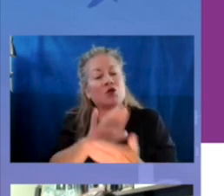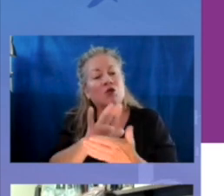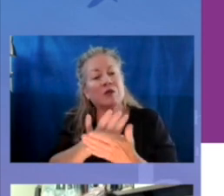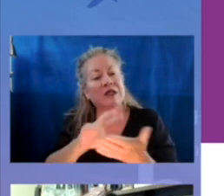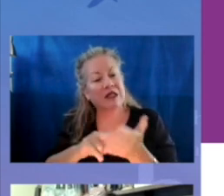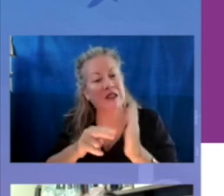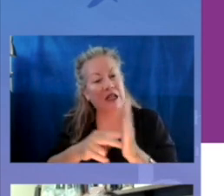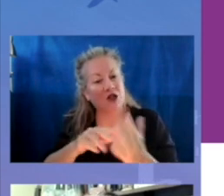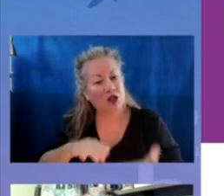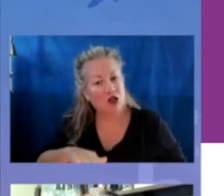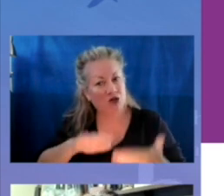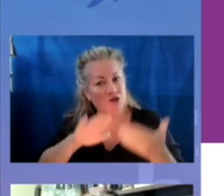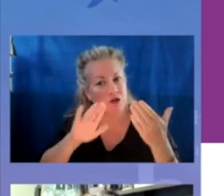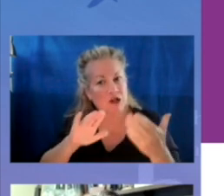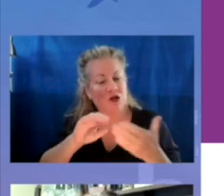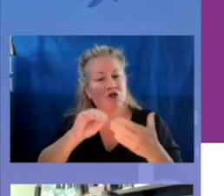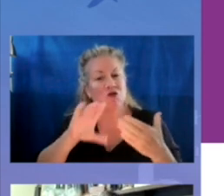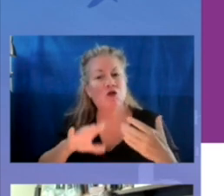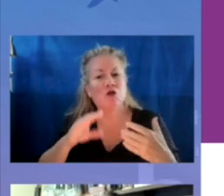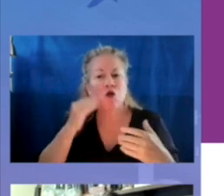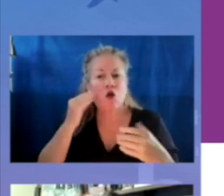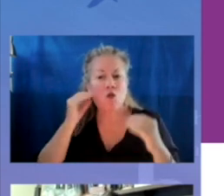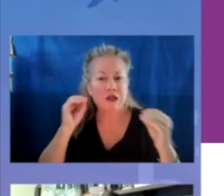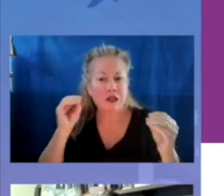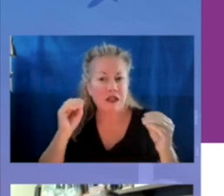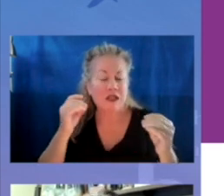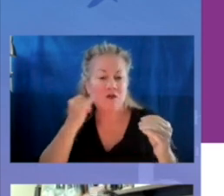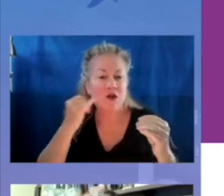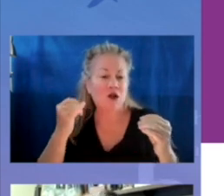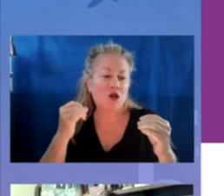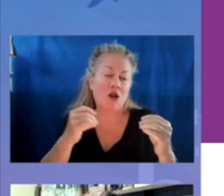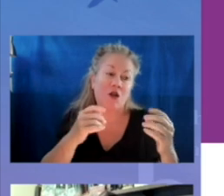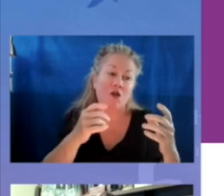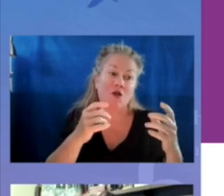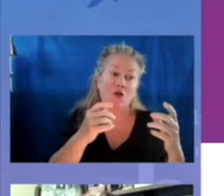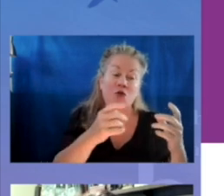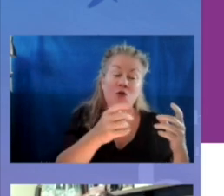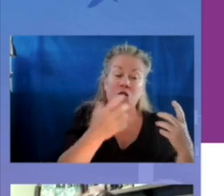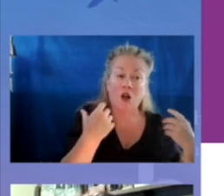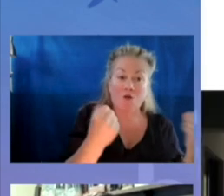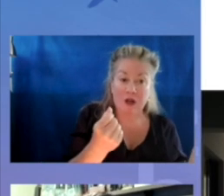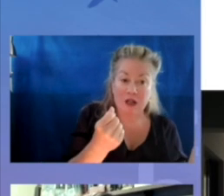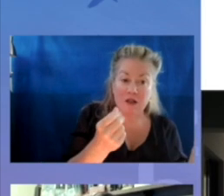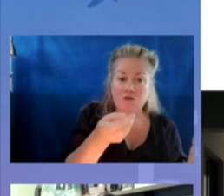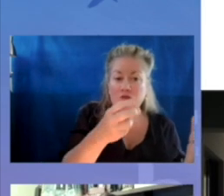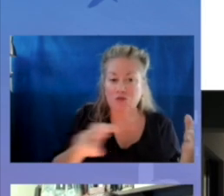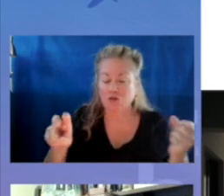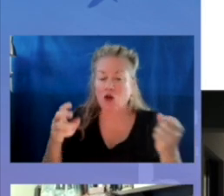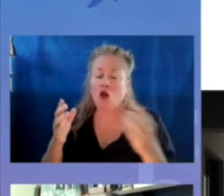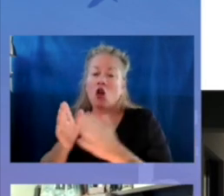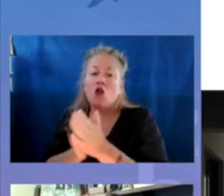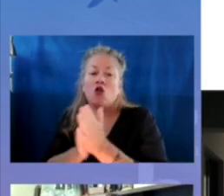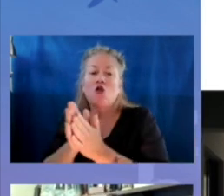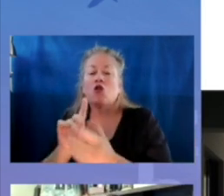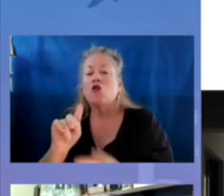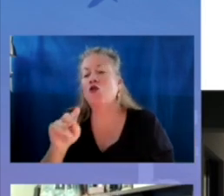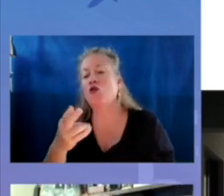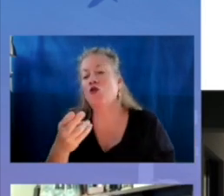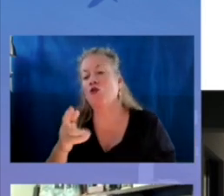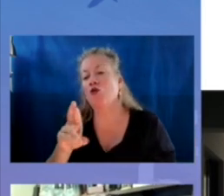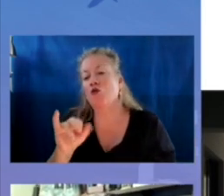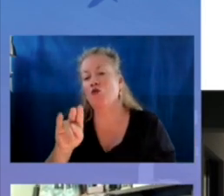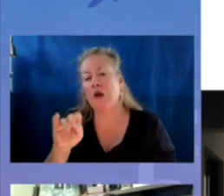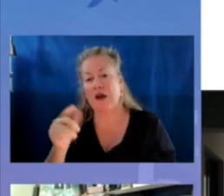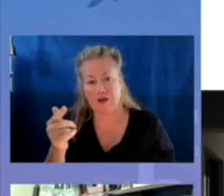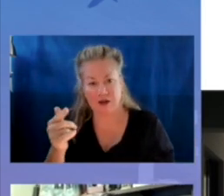intentionally address student homelessness if we are to move from recovery to thriving. Congress recognized the unique